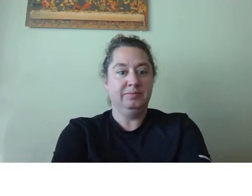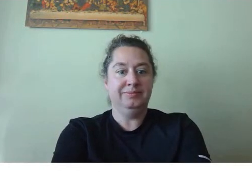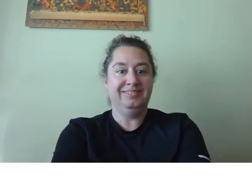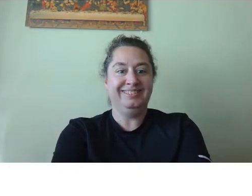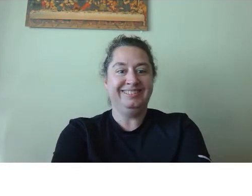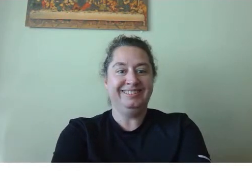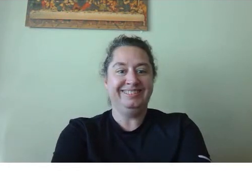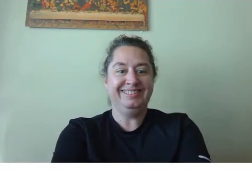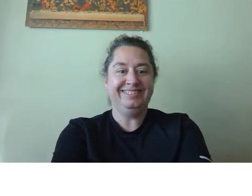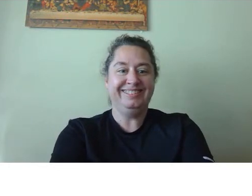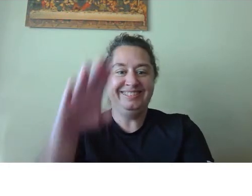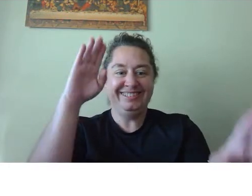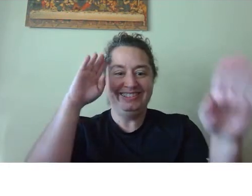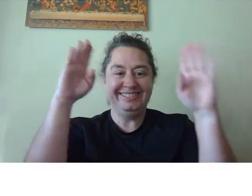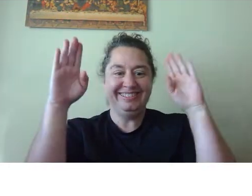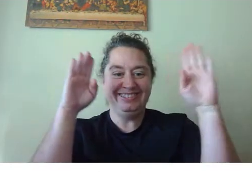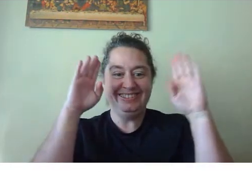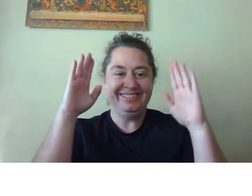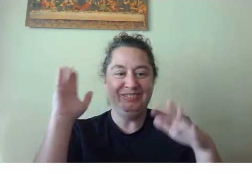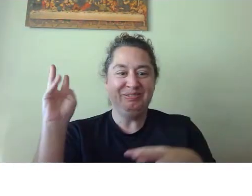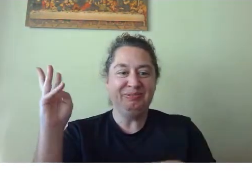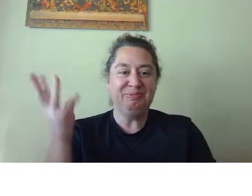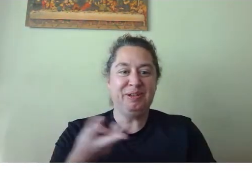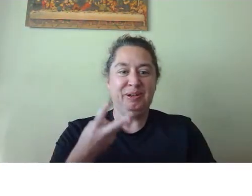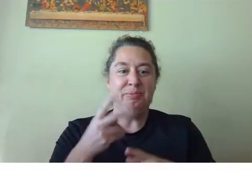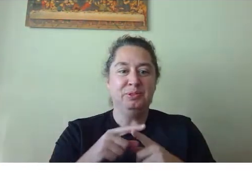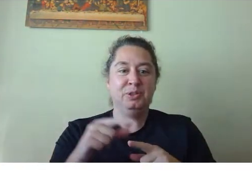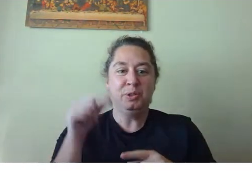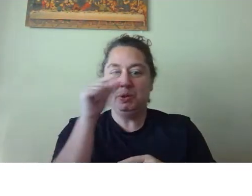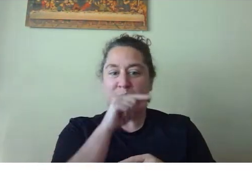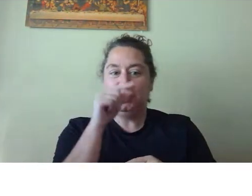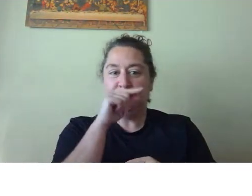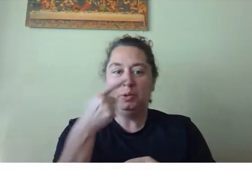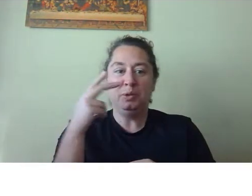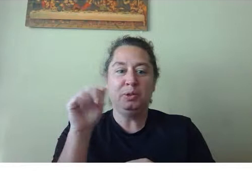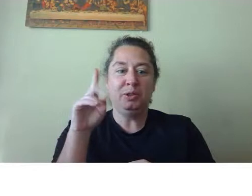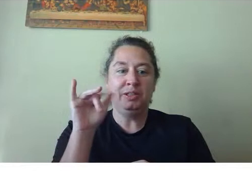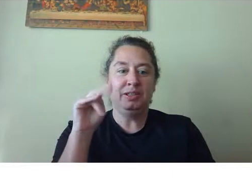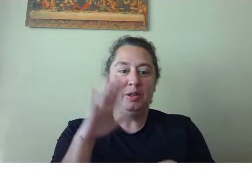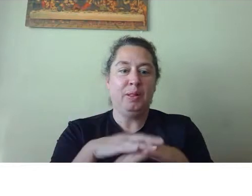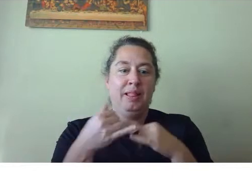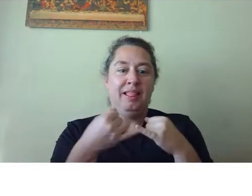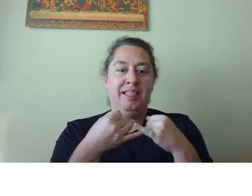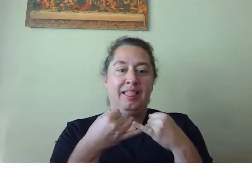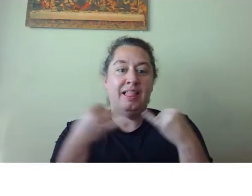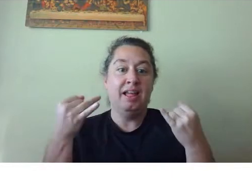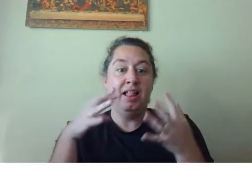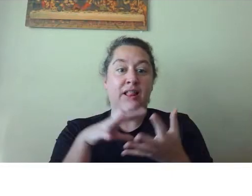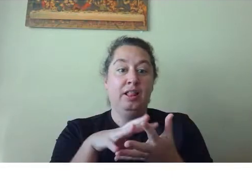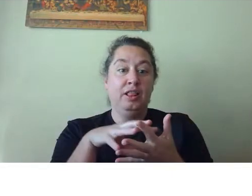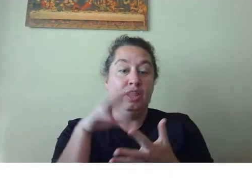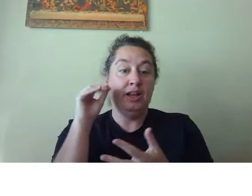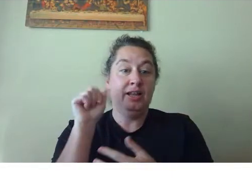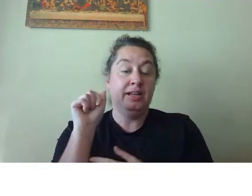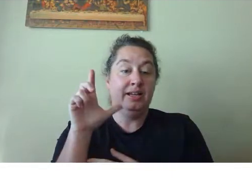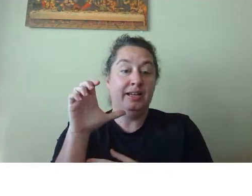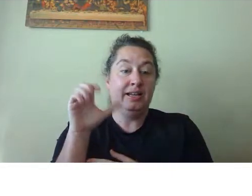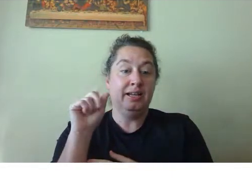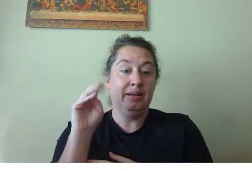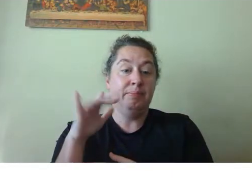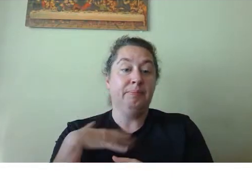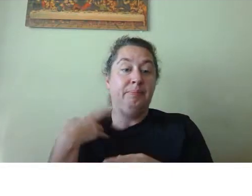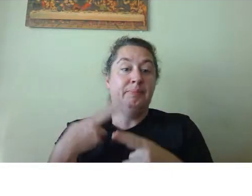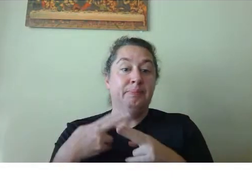Hello and welcome to Google Guardian Online Learning Academy. I am Nikki Laverne.